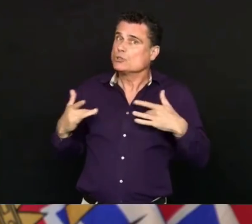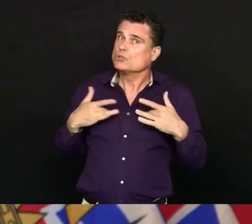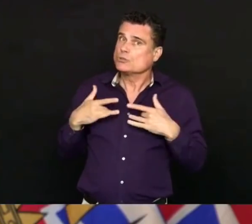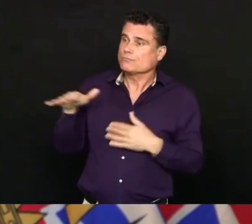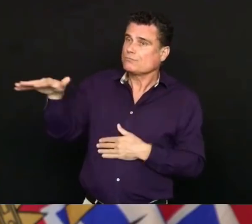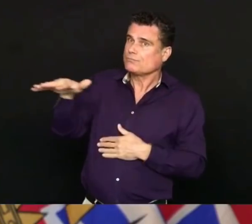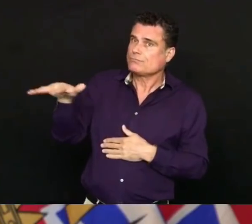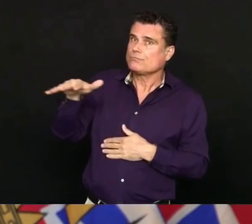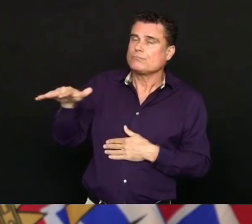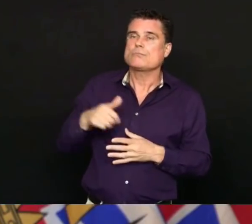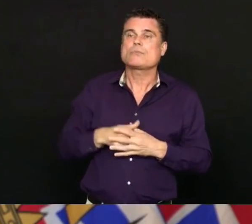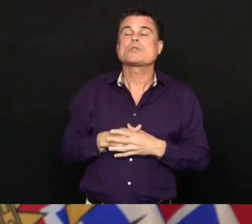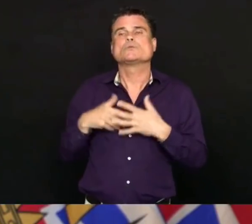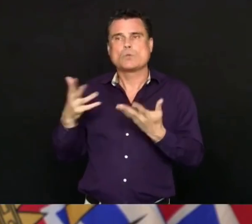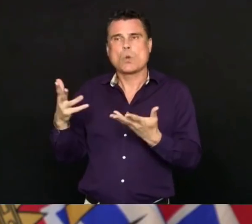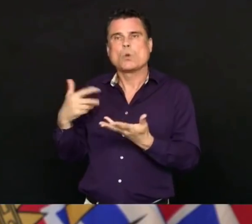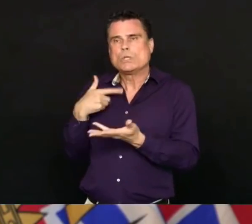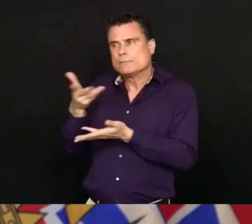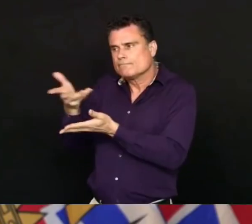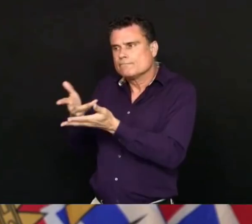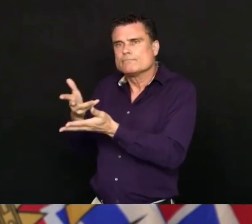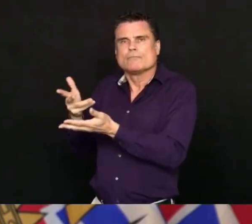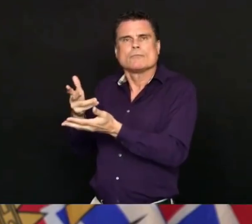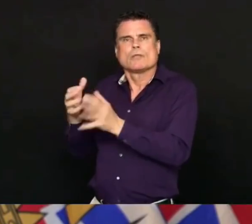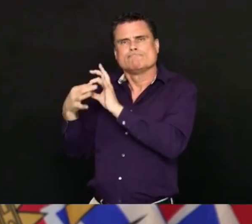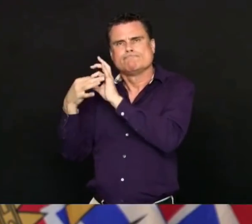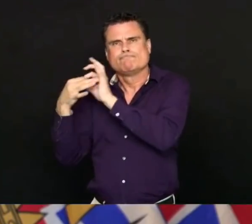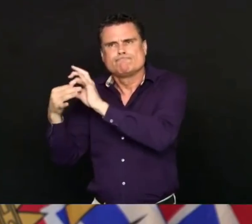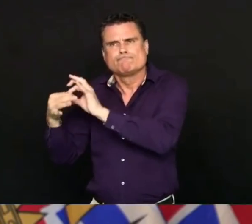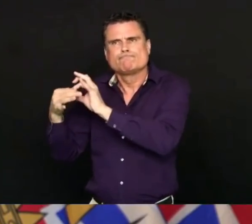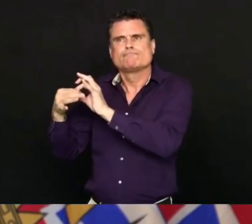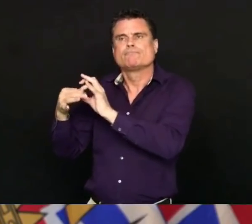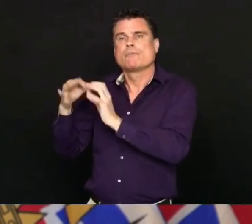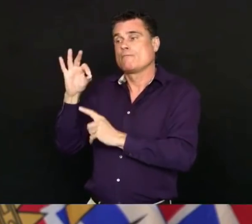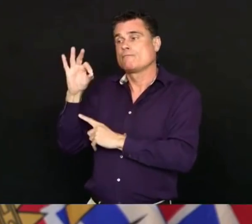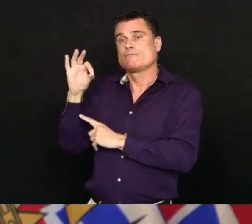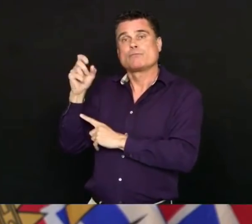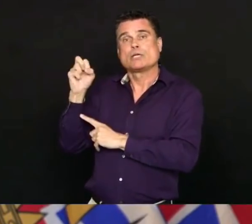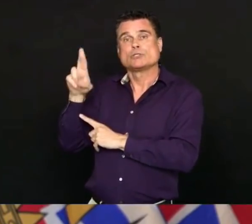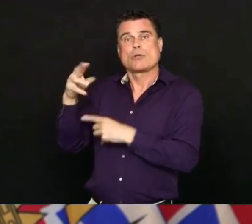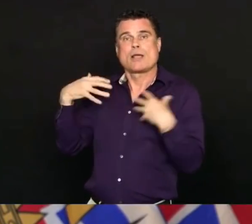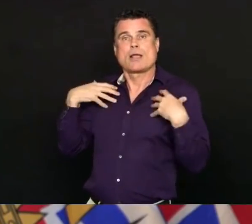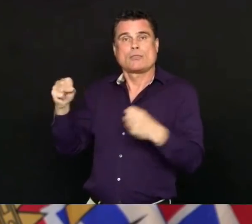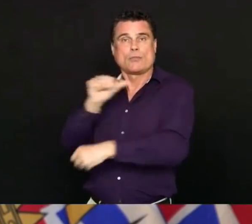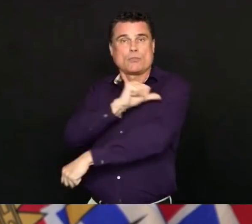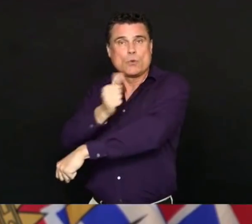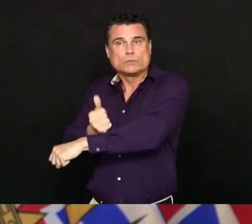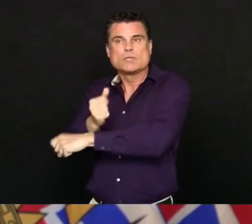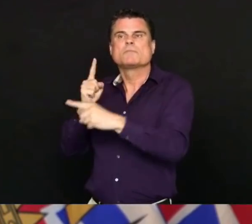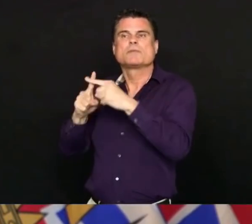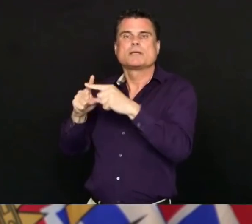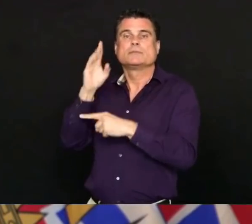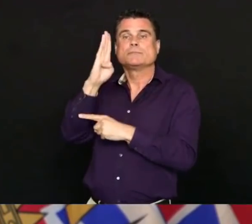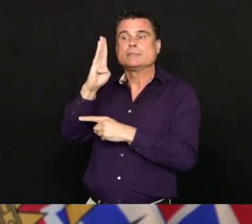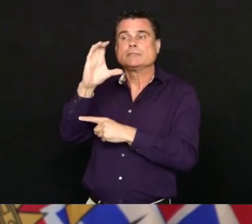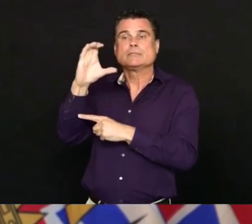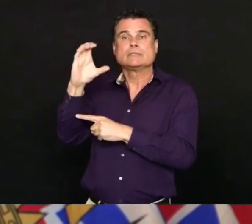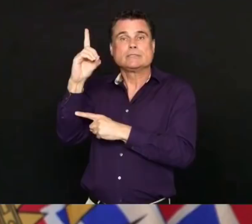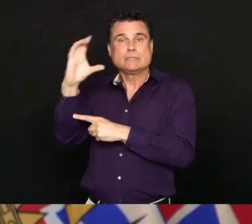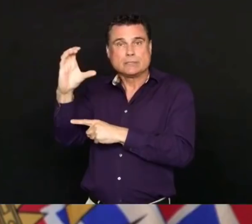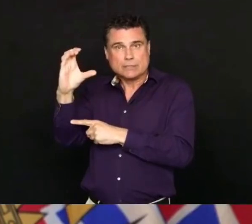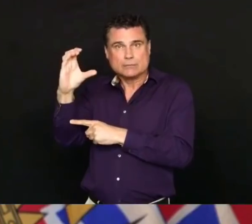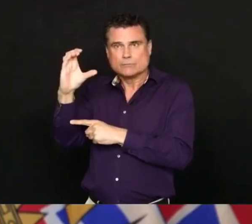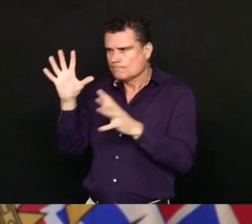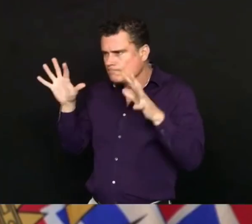Services Canada, and with the VCCDC to support the ongoing outbreak investigation, as well as the